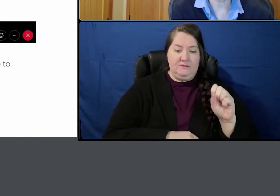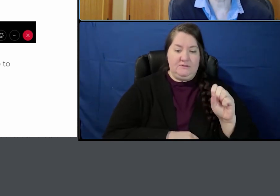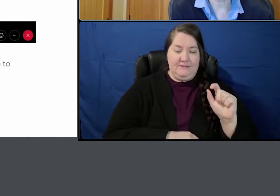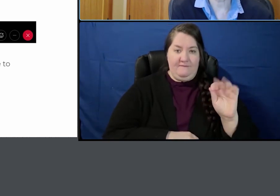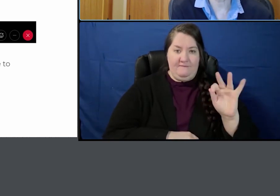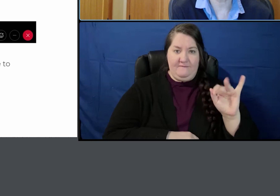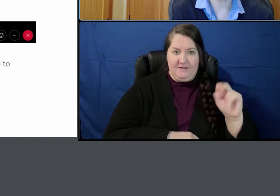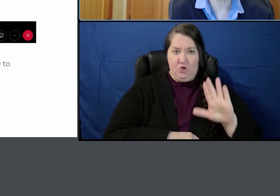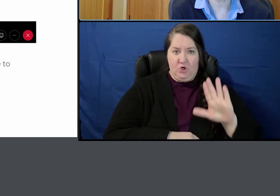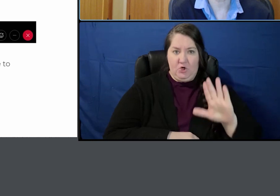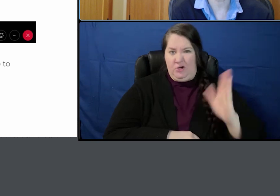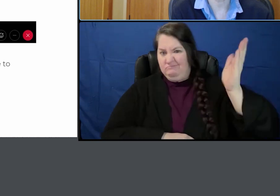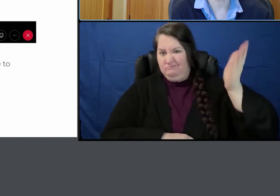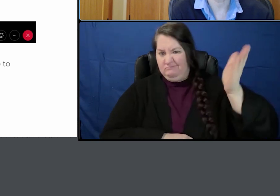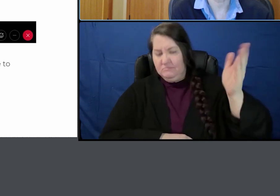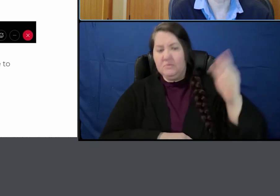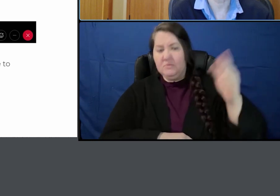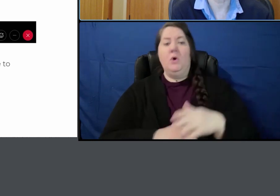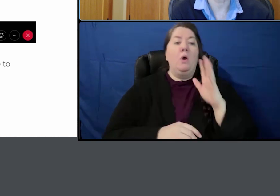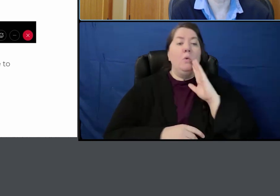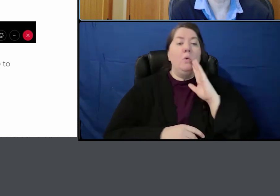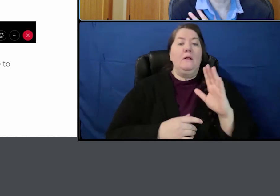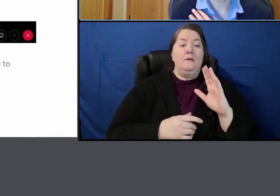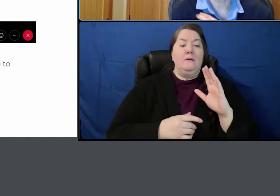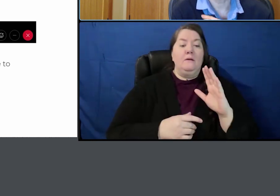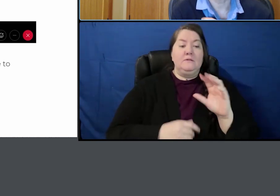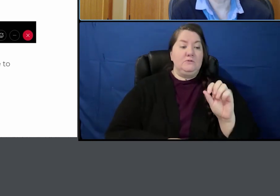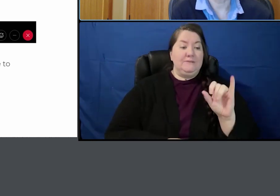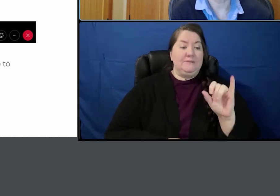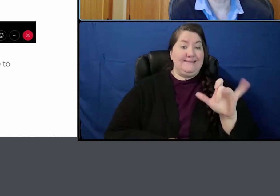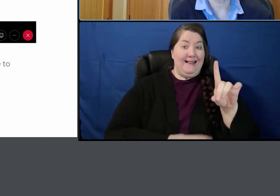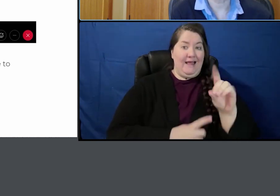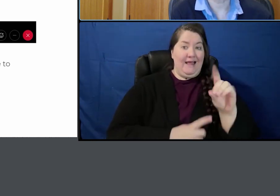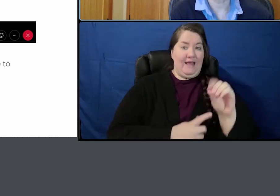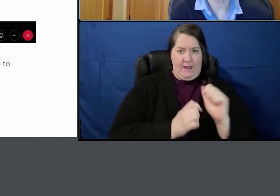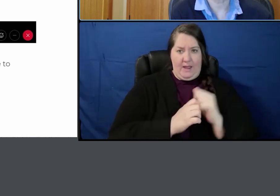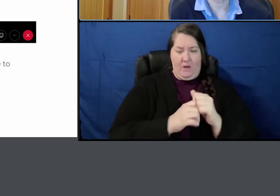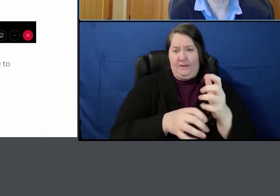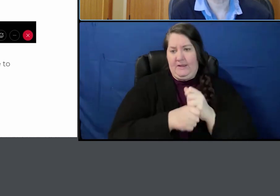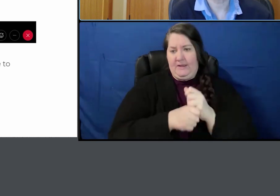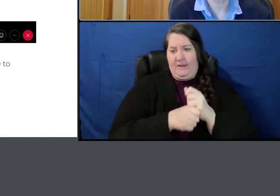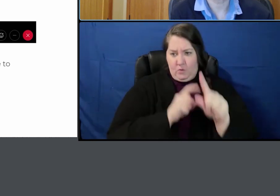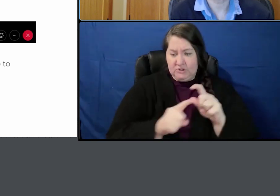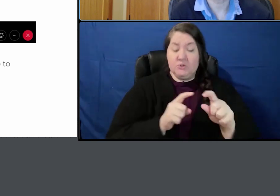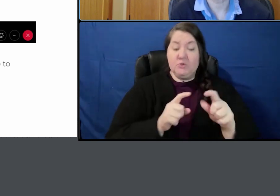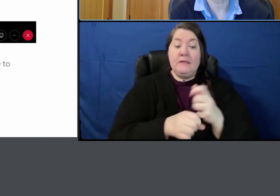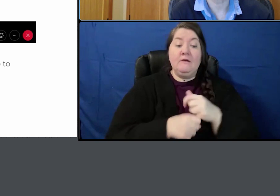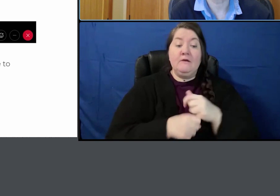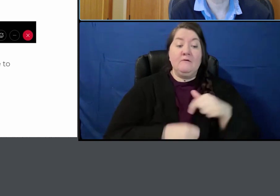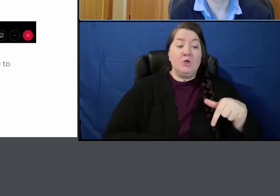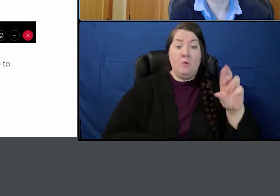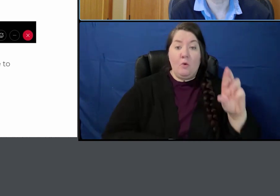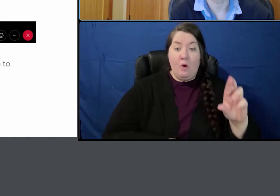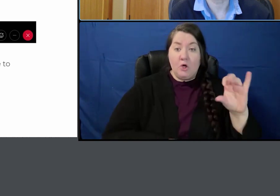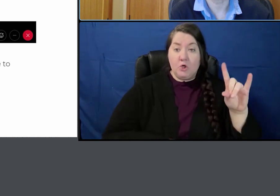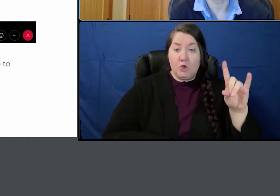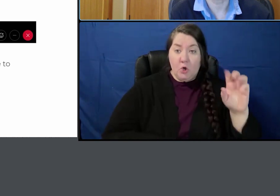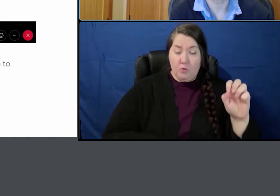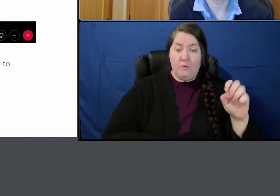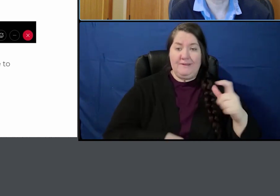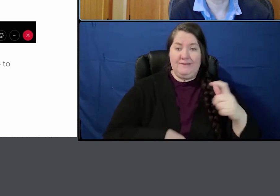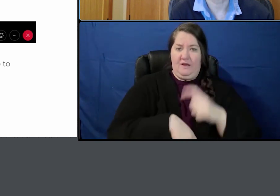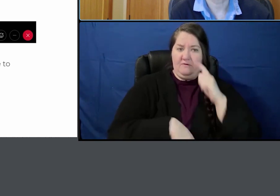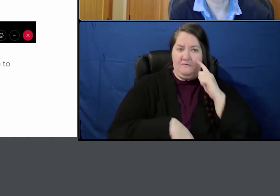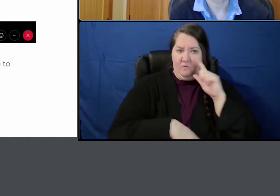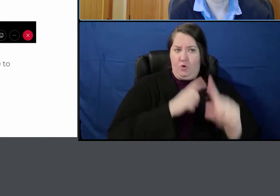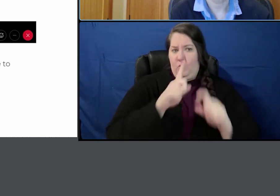be we will accept questions through Slido. So you'll be given a QR code to scan when the Q&A begins.